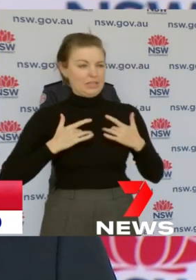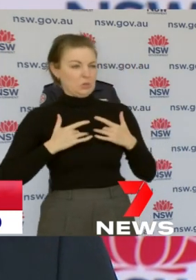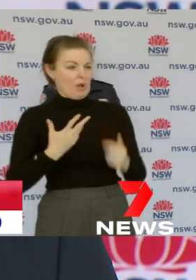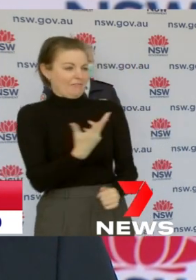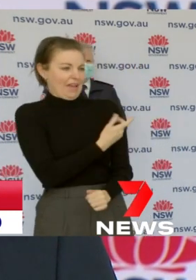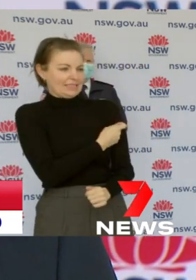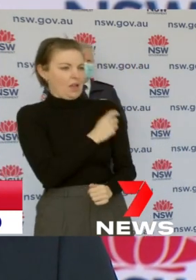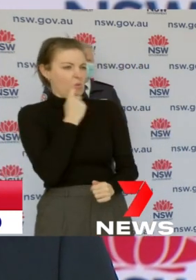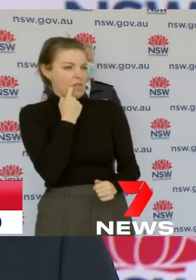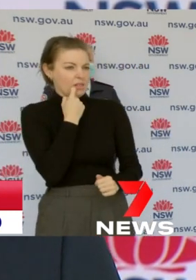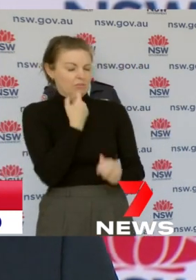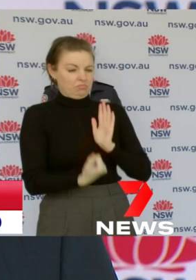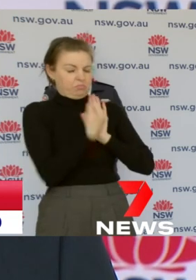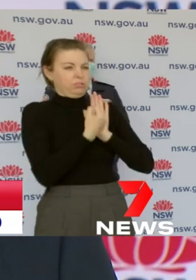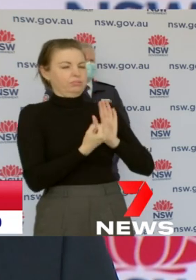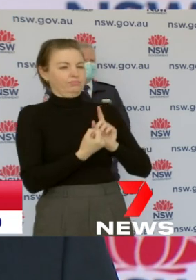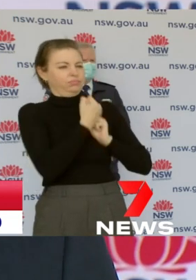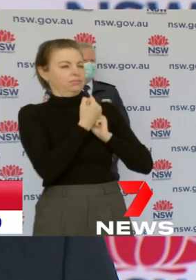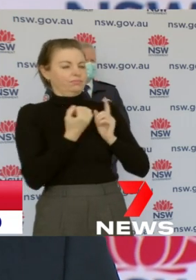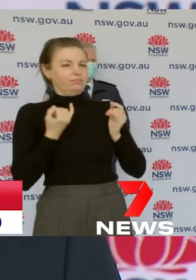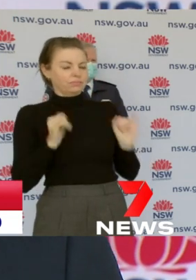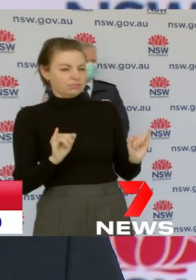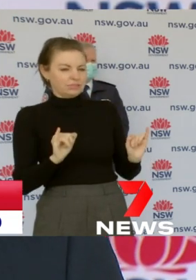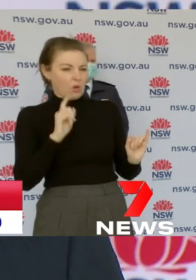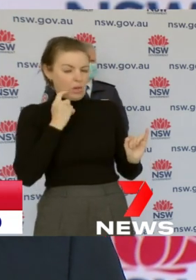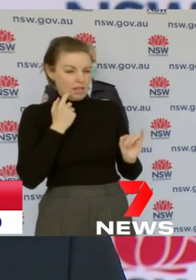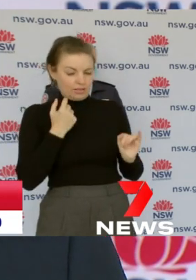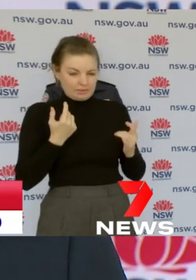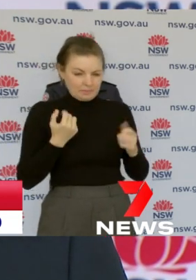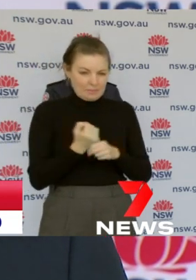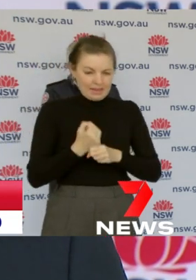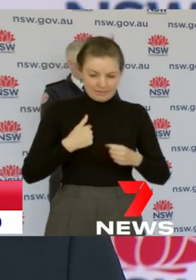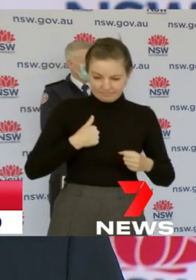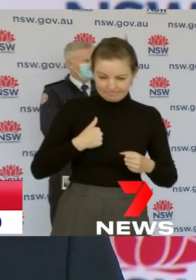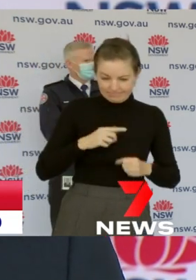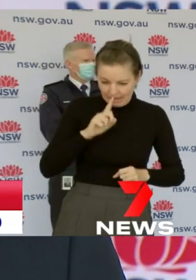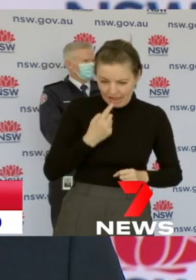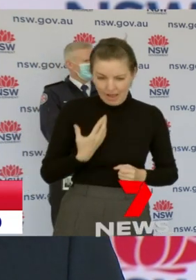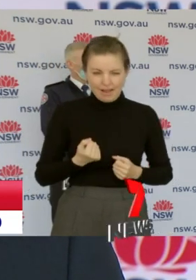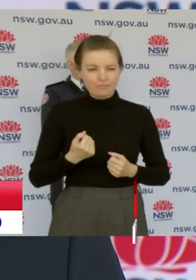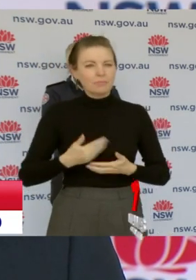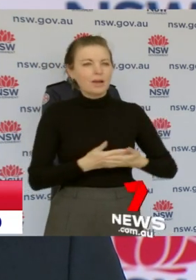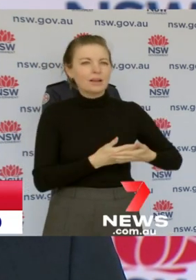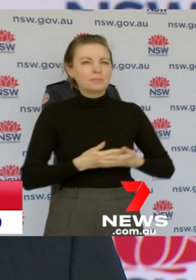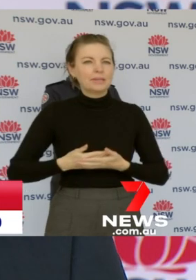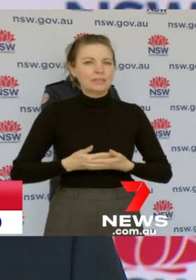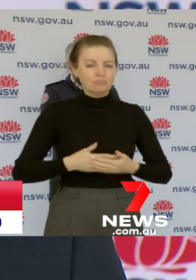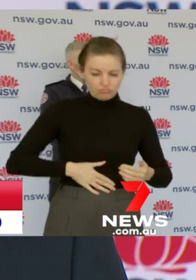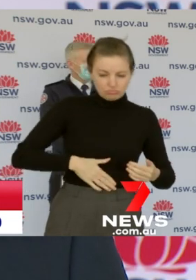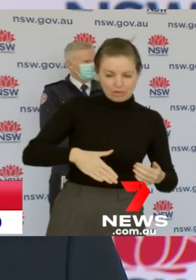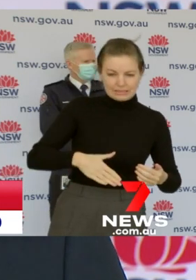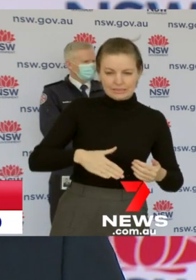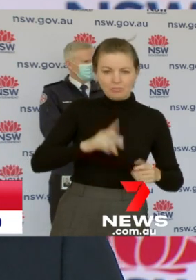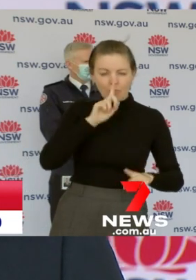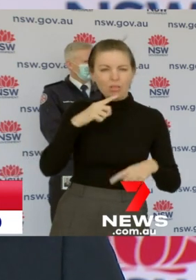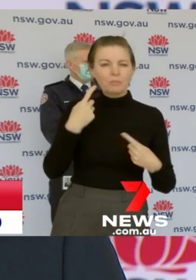aspects of being vaccinated in terms of your fertility. Can I just confirm that the most senior